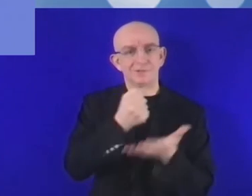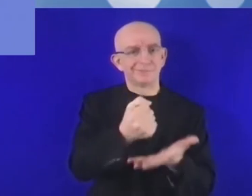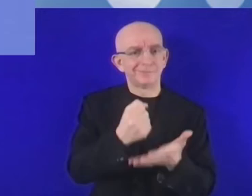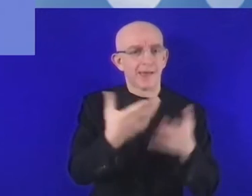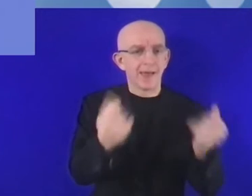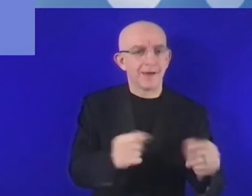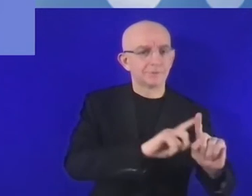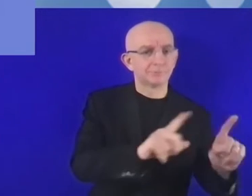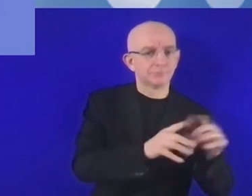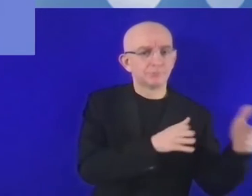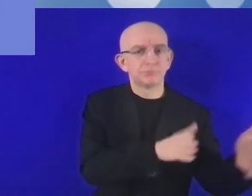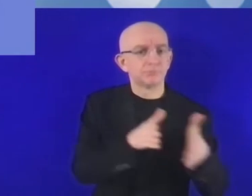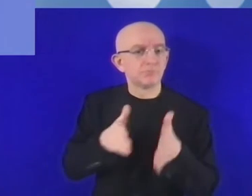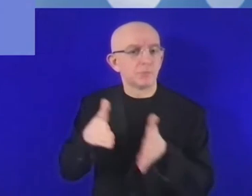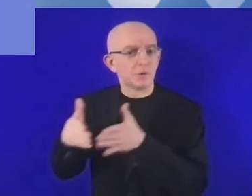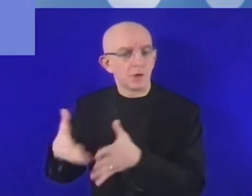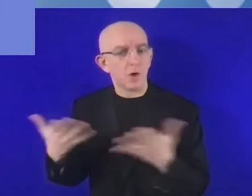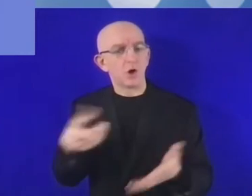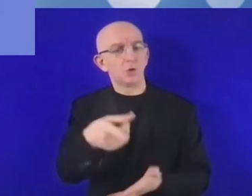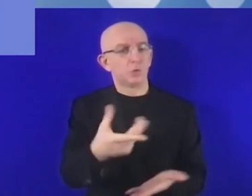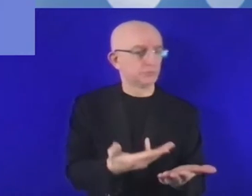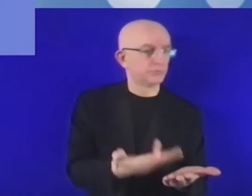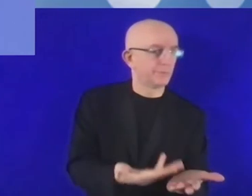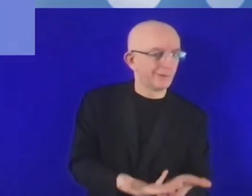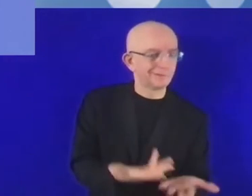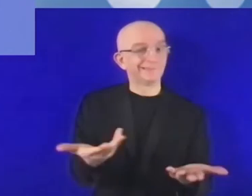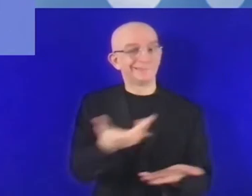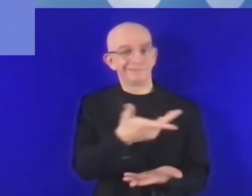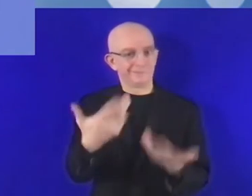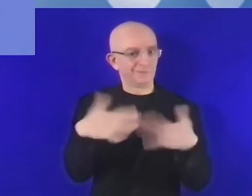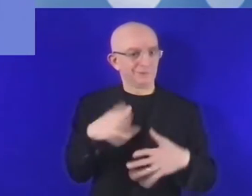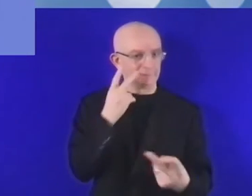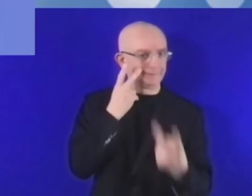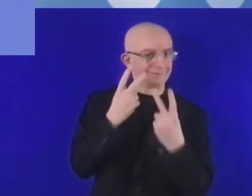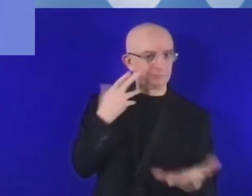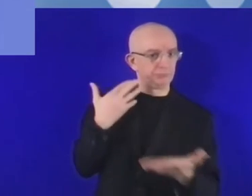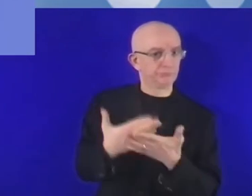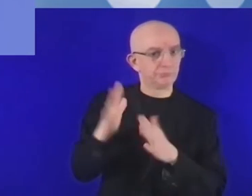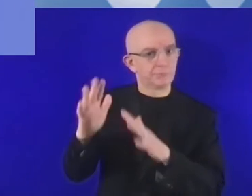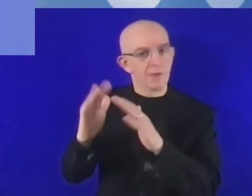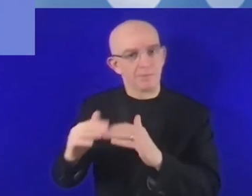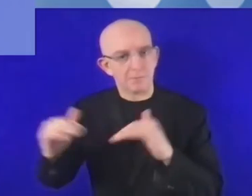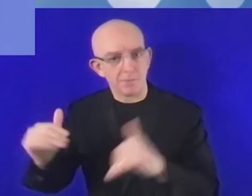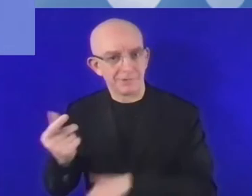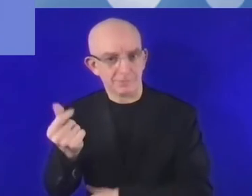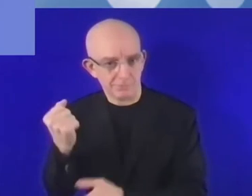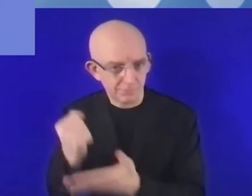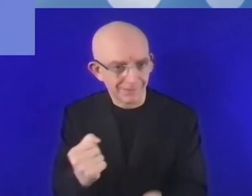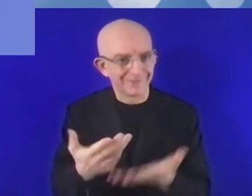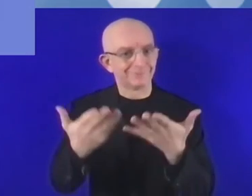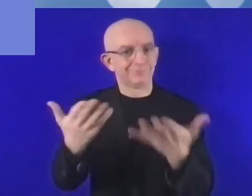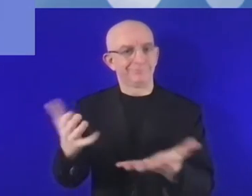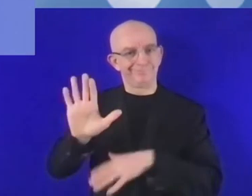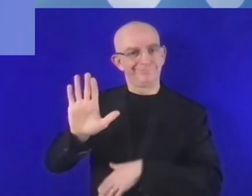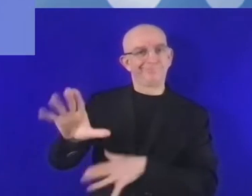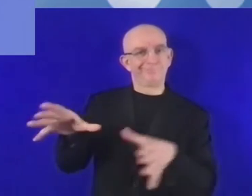private equity, European programs, your individual perspective from your territories or area you're covering? So